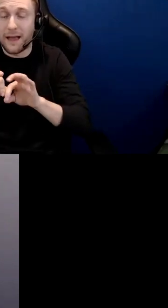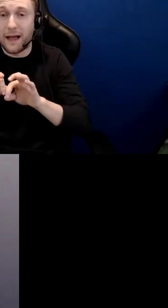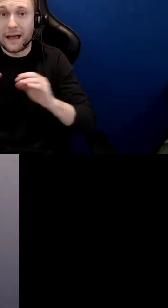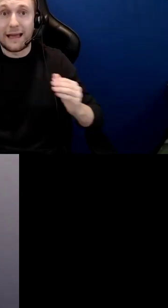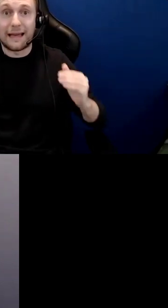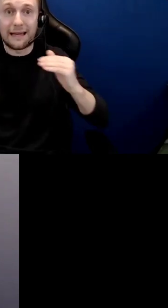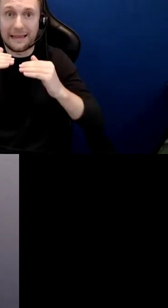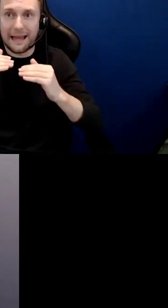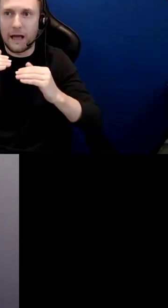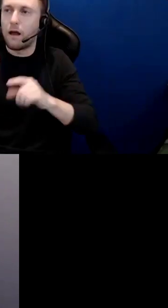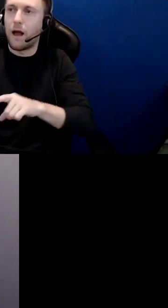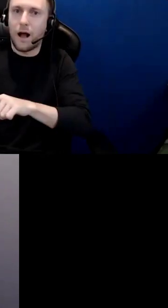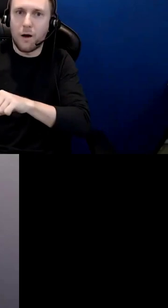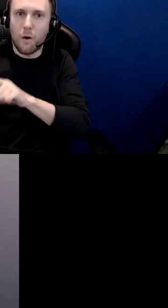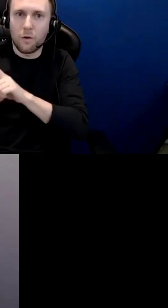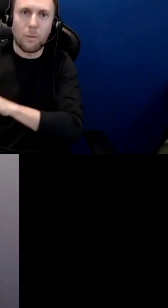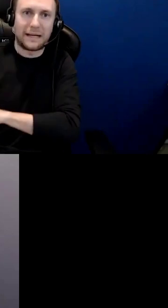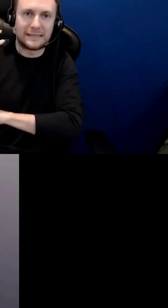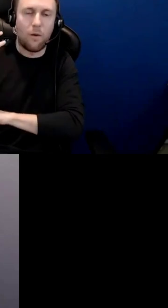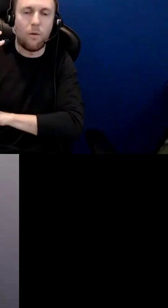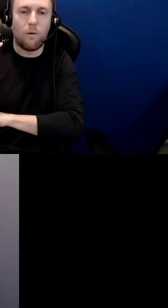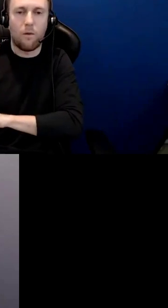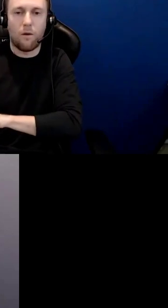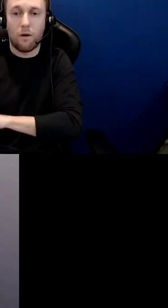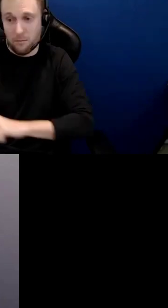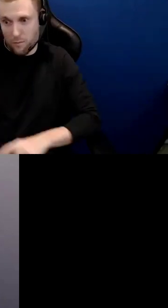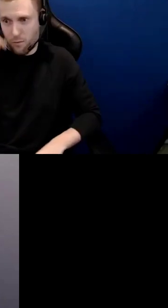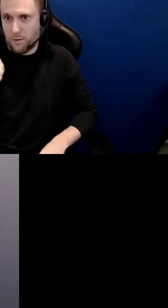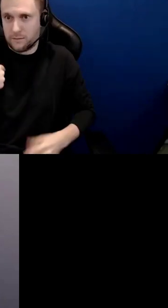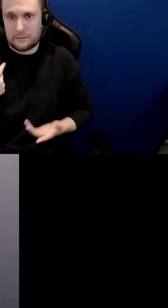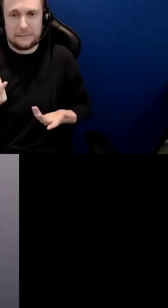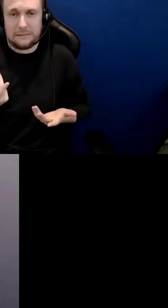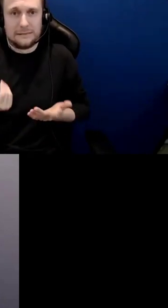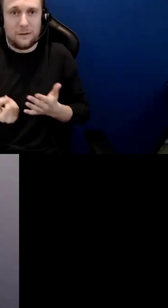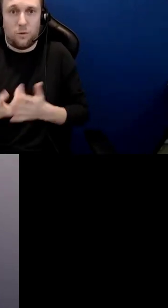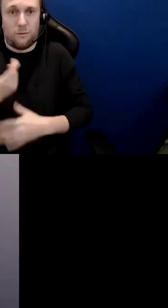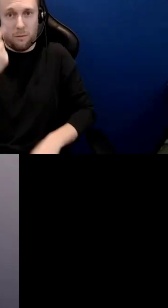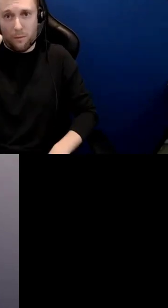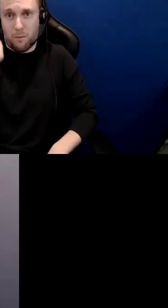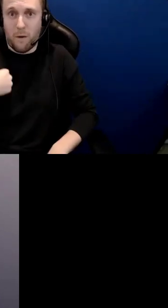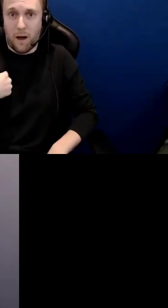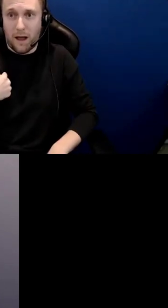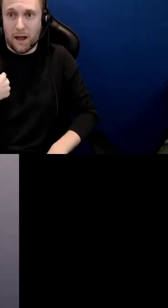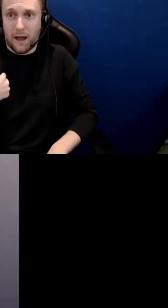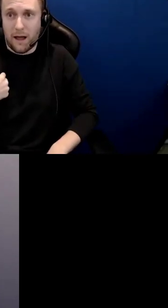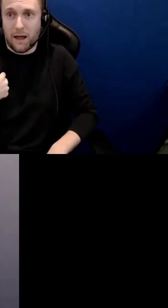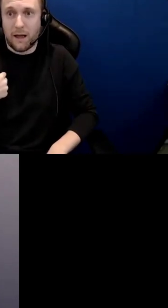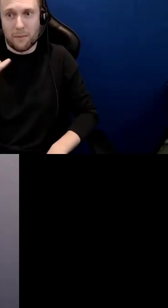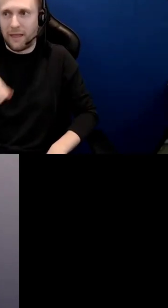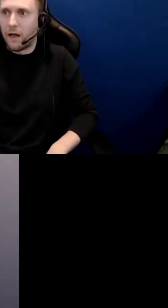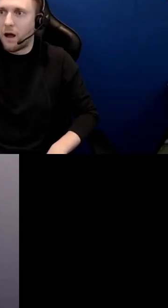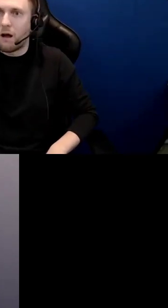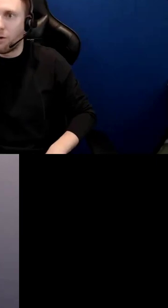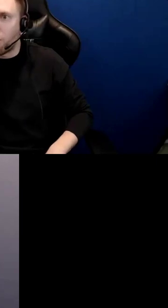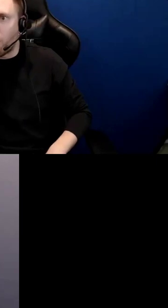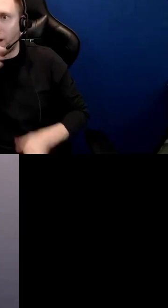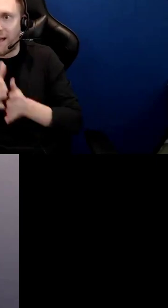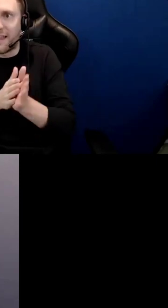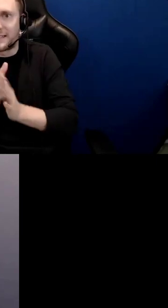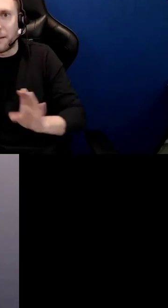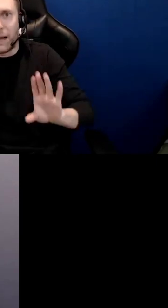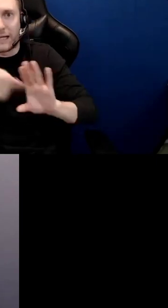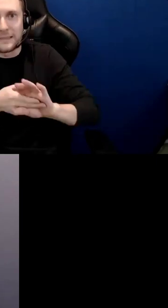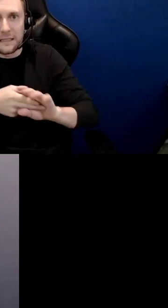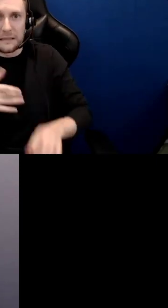is why you are so drawn to this session because these are ideas that you come to know the words and it feels important but it's brand new for you and if that's you